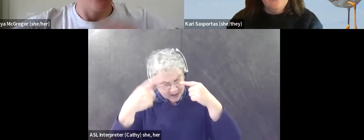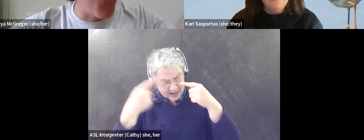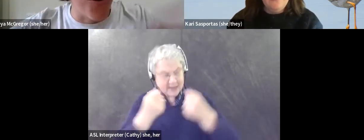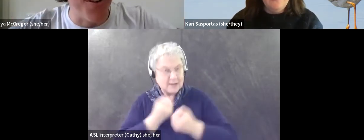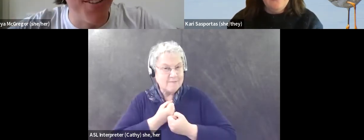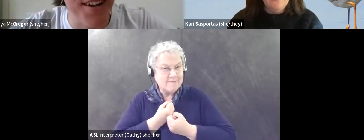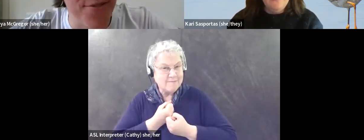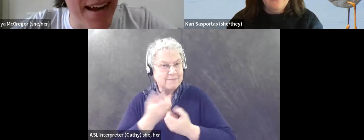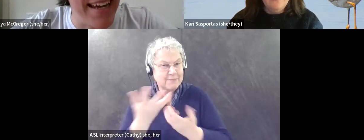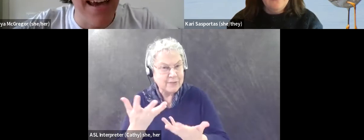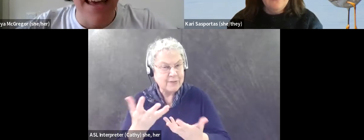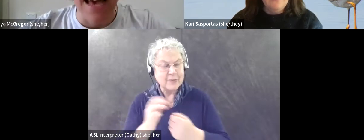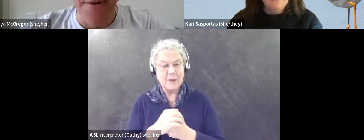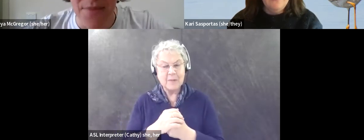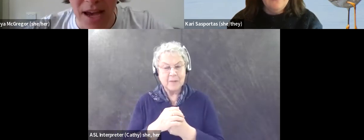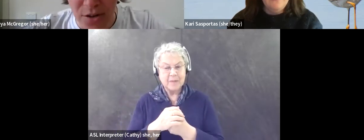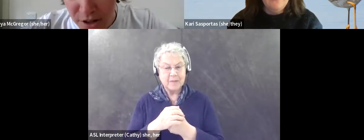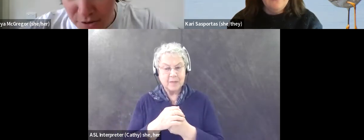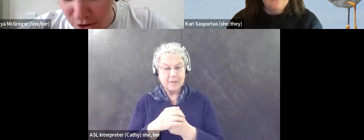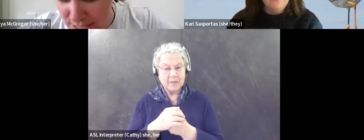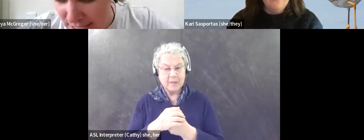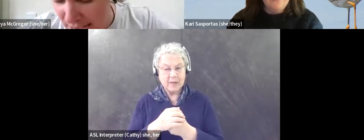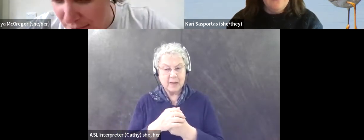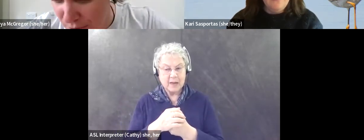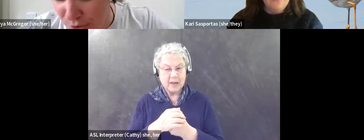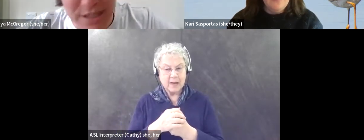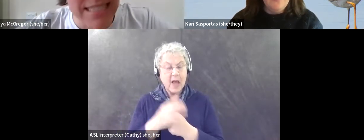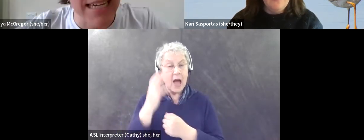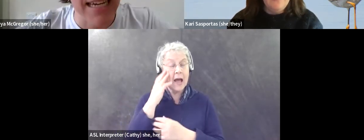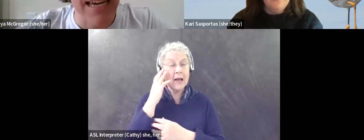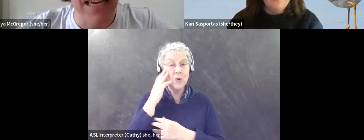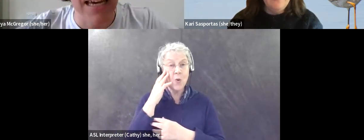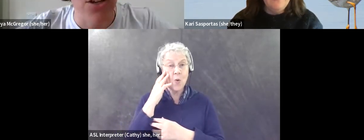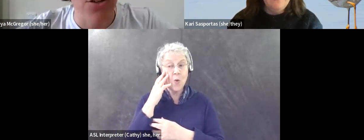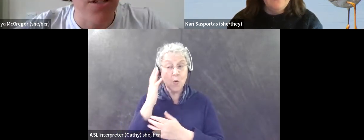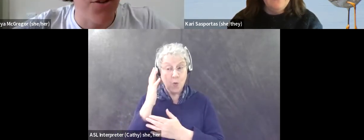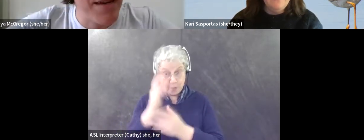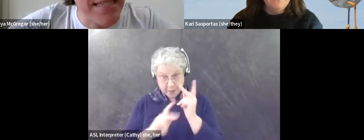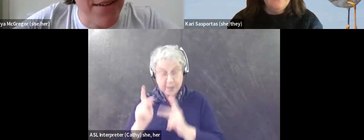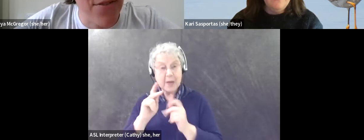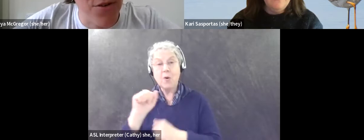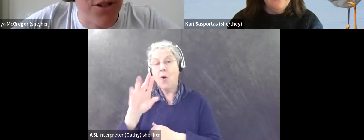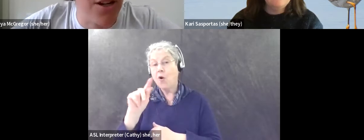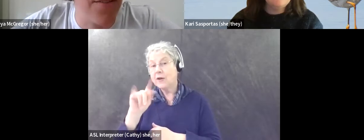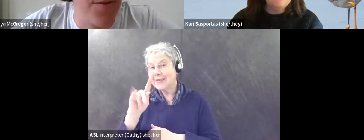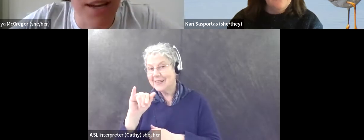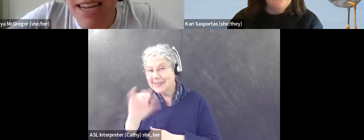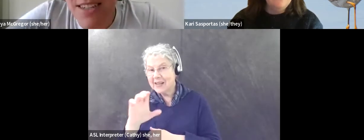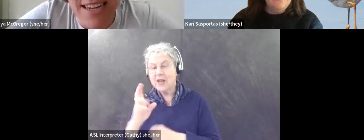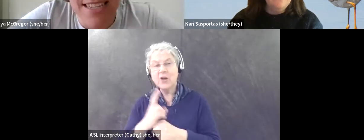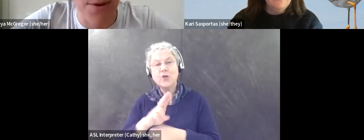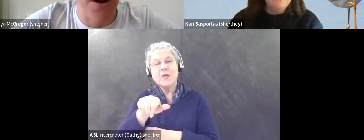or, or an alternative way. And I know a lot of folks who are autistic use augmentative alternative